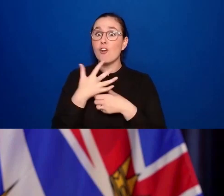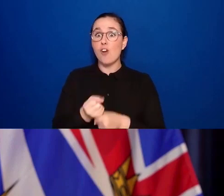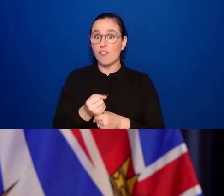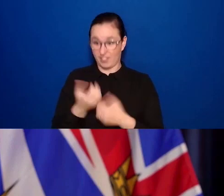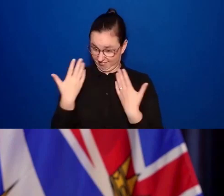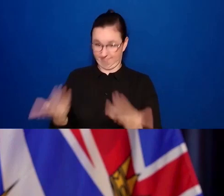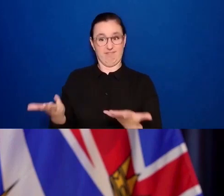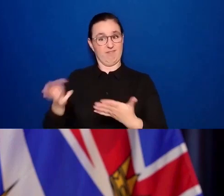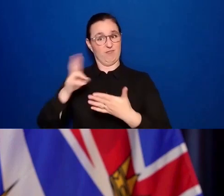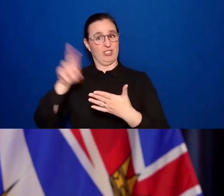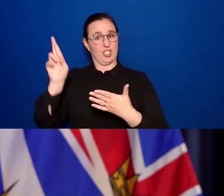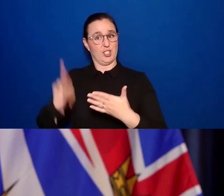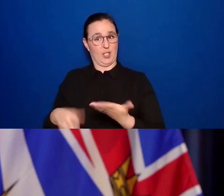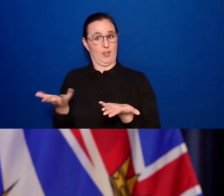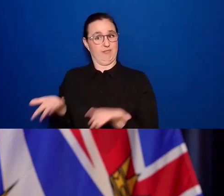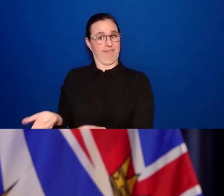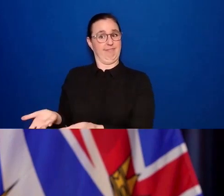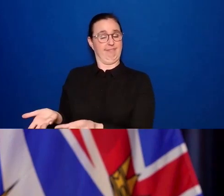Bender, do you have a follow-up?